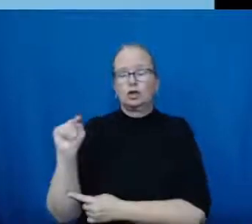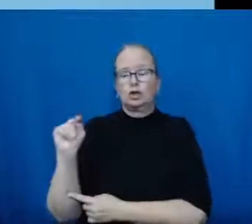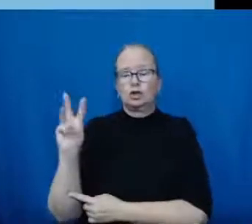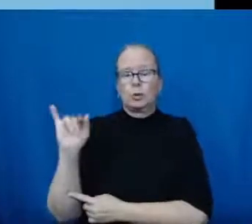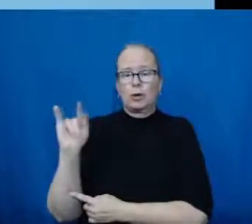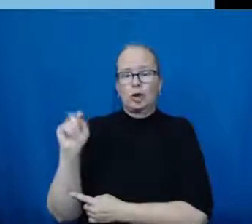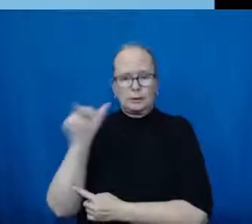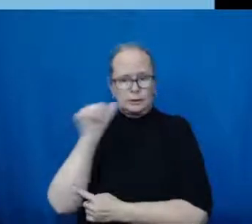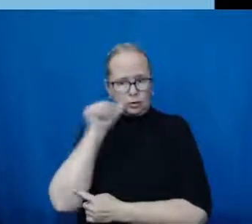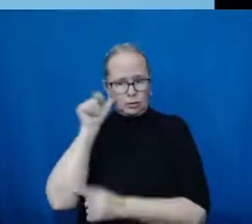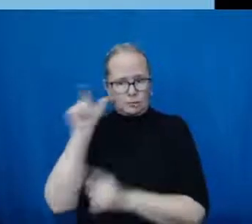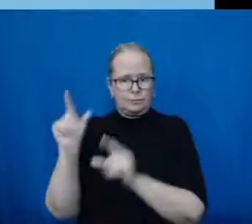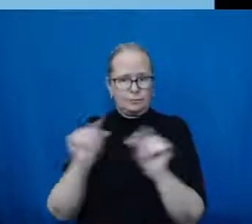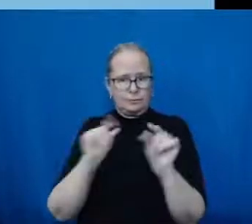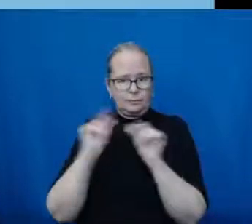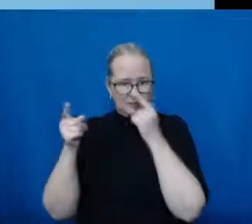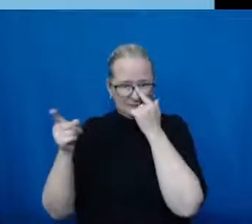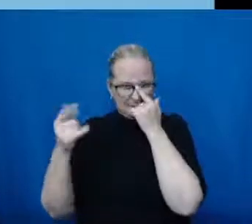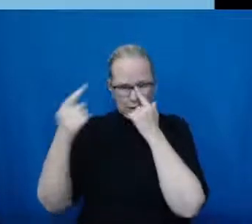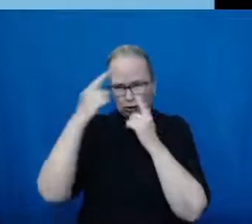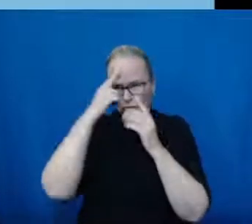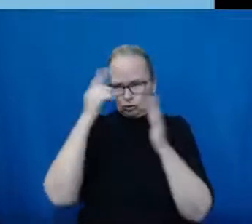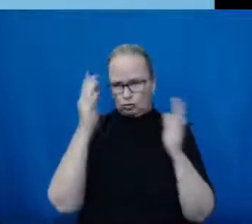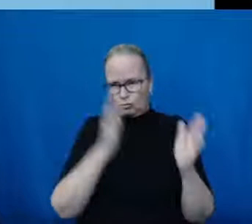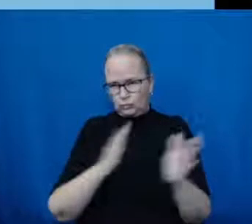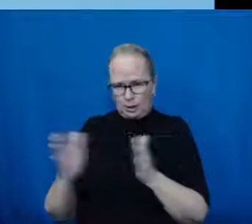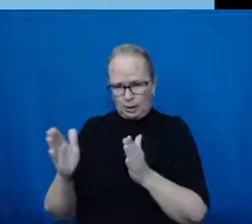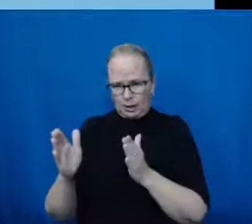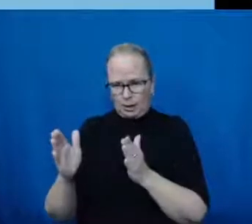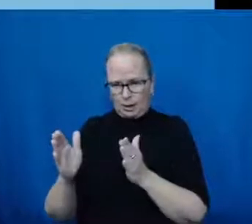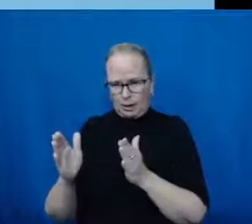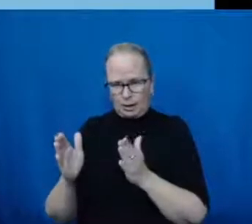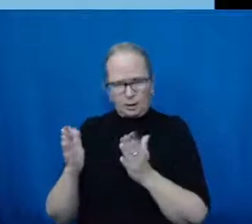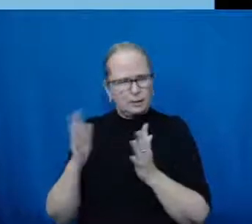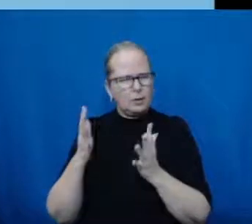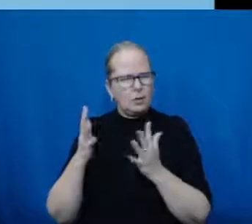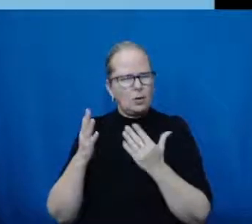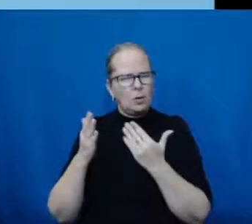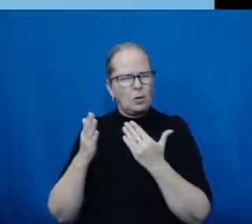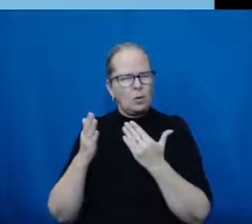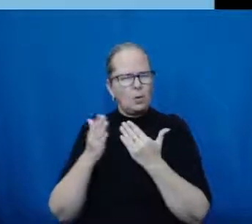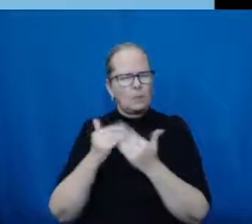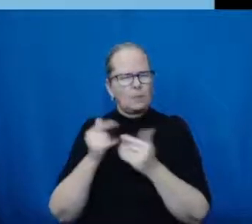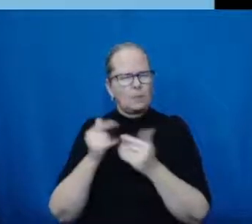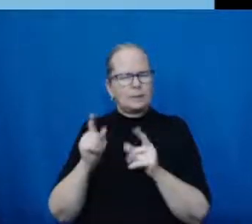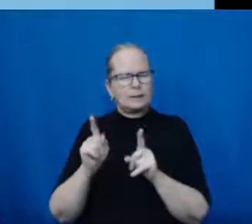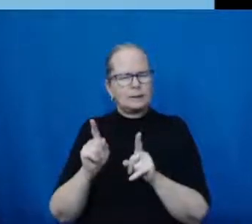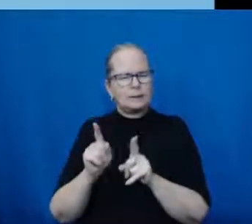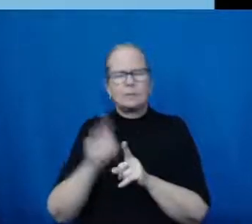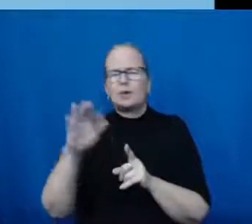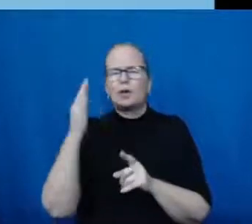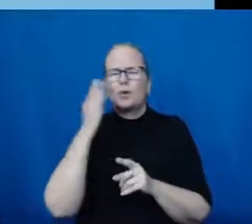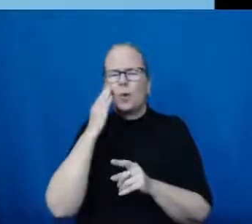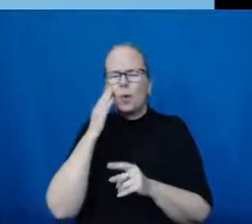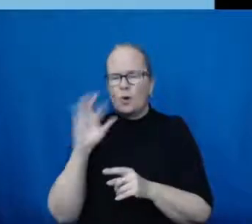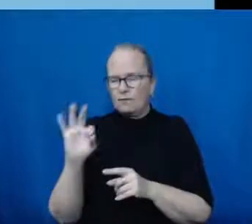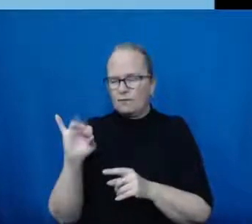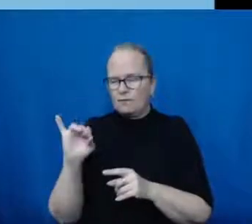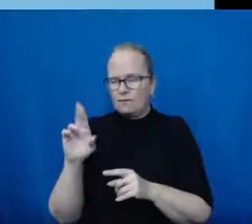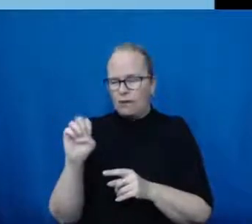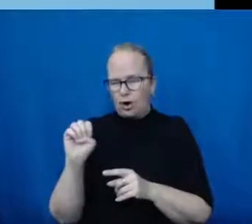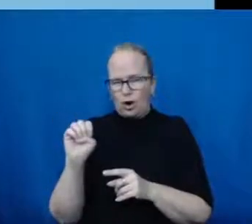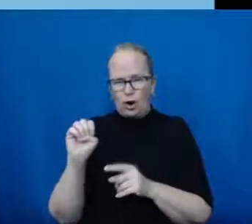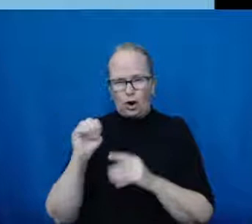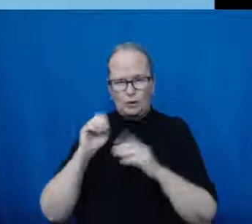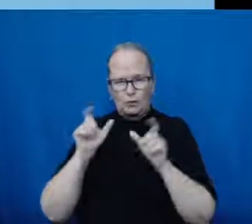akin to saying we don't need firefighters or fire prevention strategies. We'll just build more burn units. That can't be the way we get out of